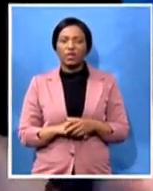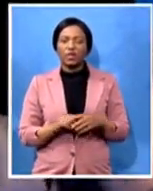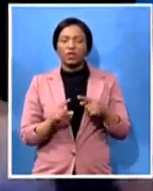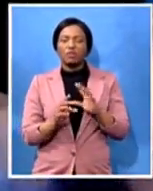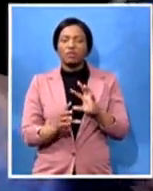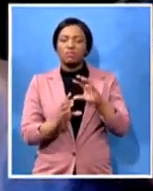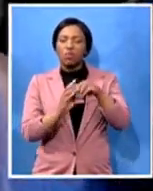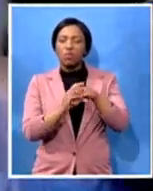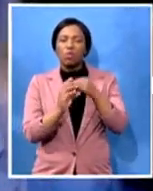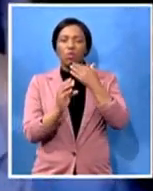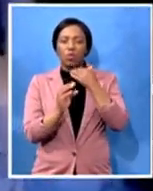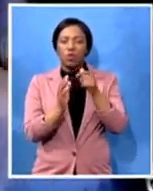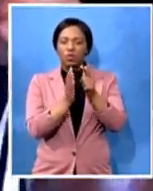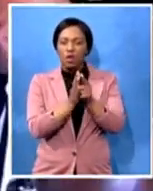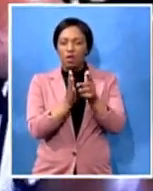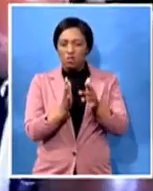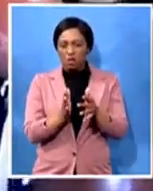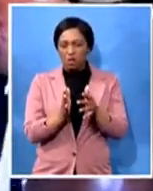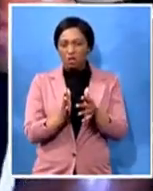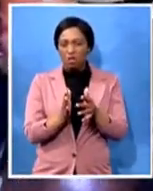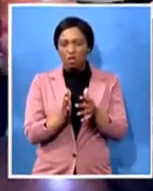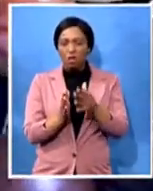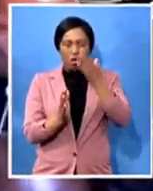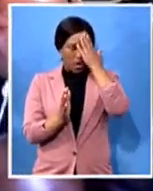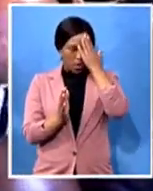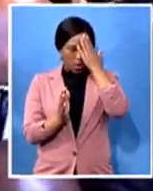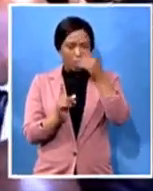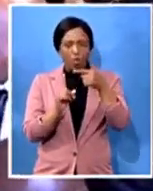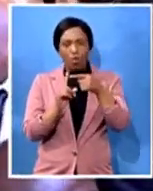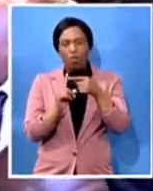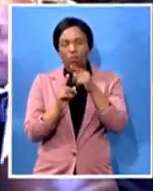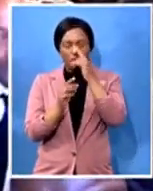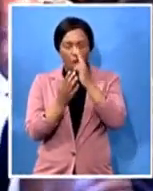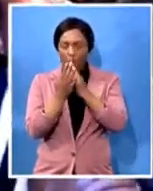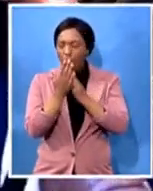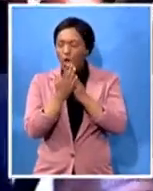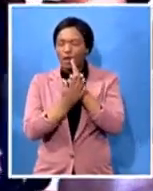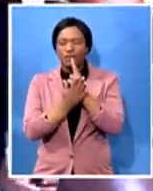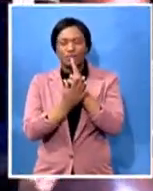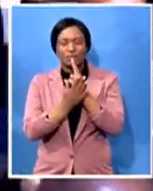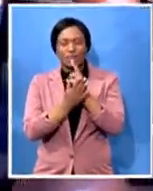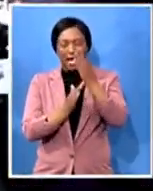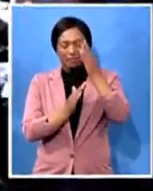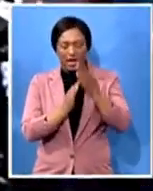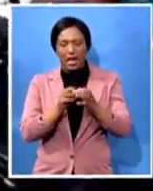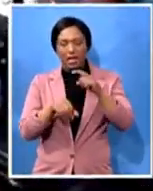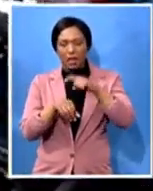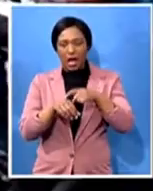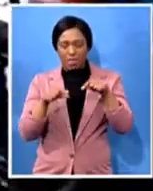know that he was loyal until he passed away to the course of the struggle